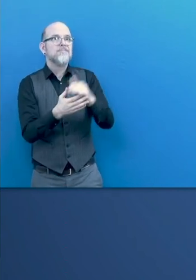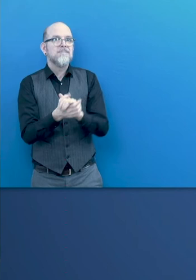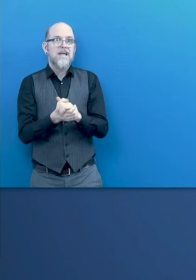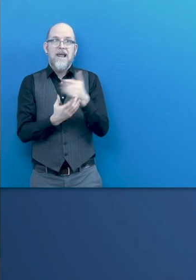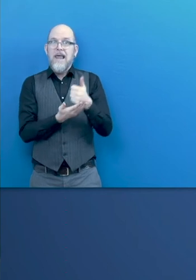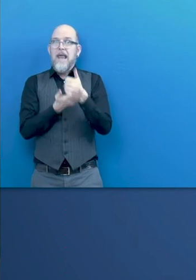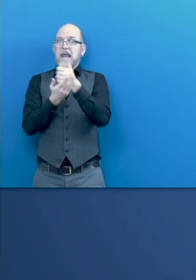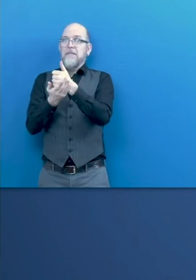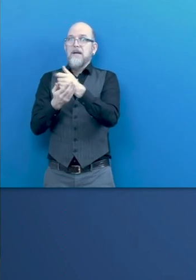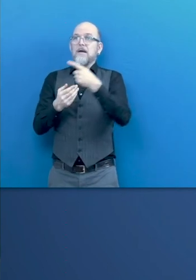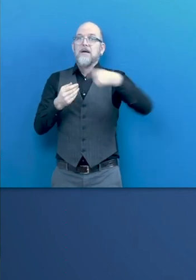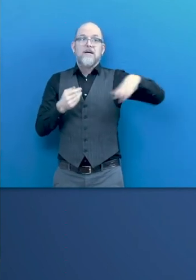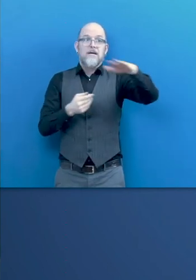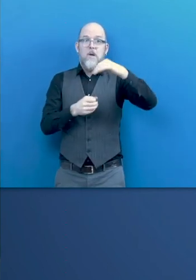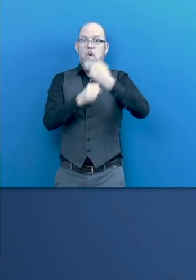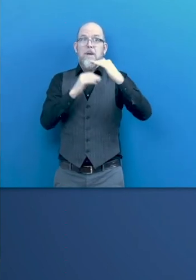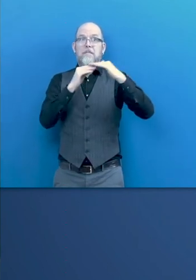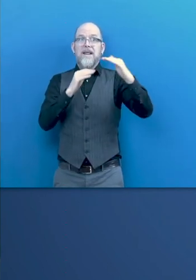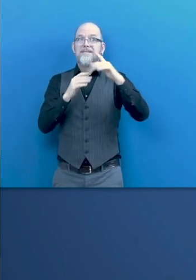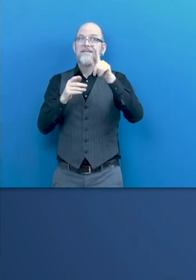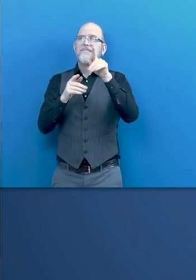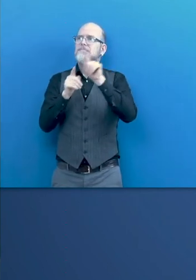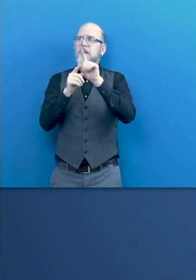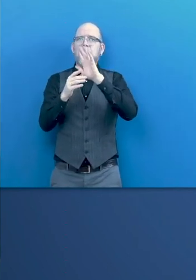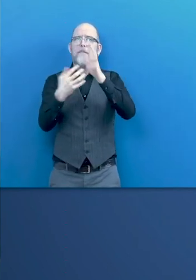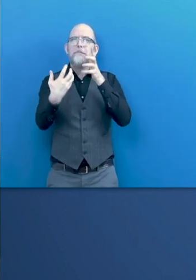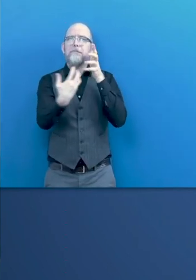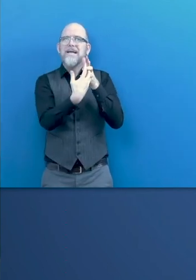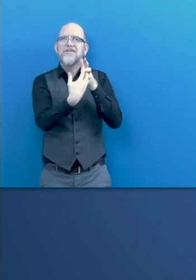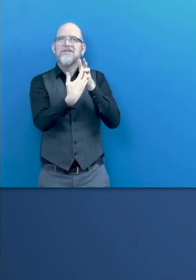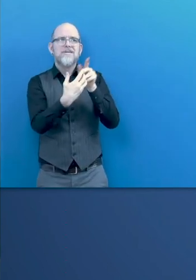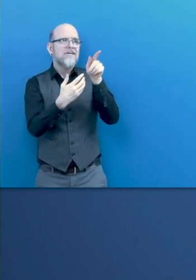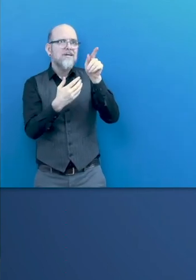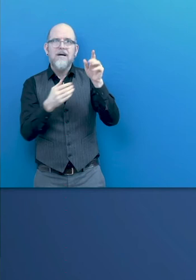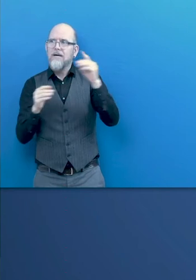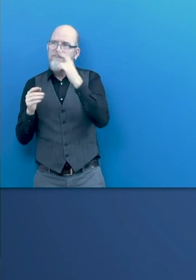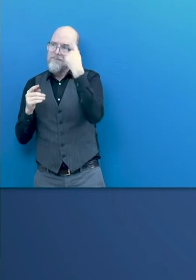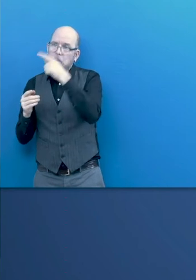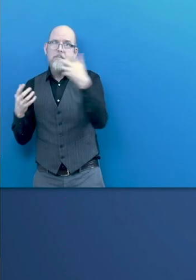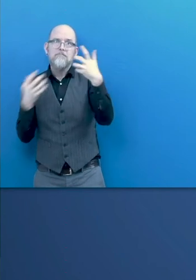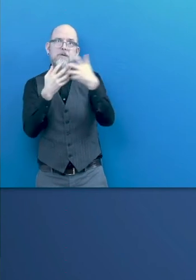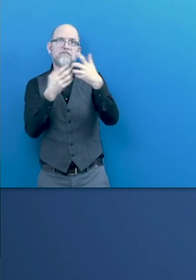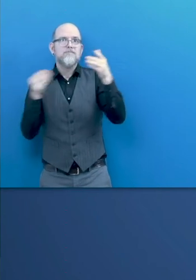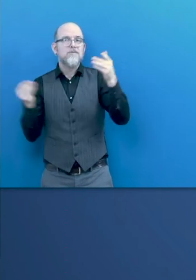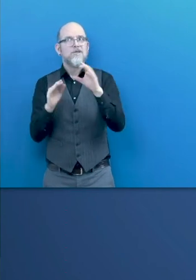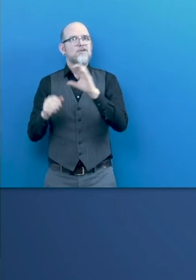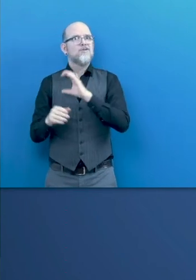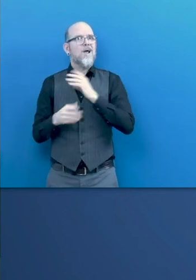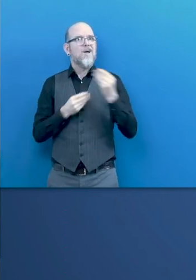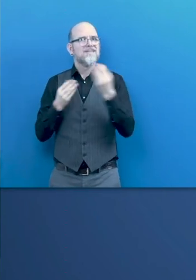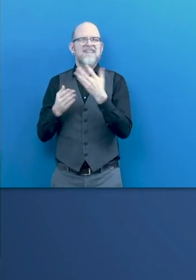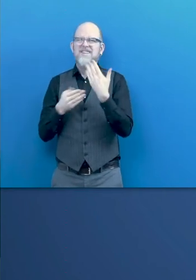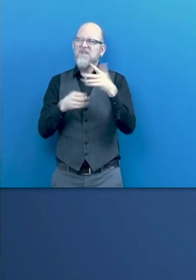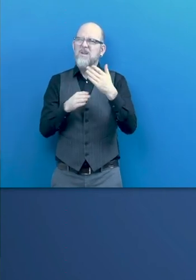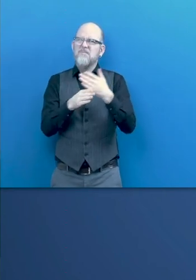a very good opportunity as well. So, as we have already mentioned, one of the levers